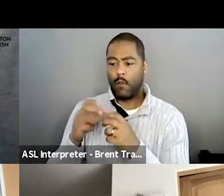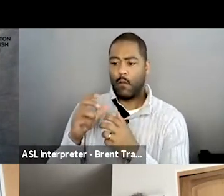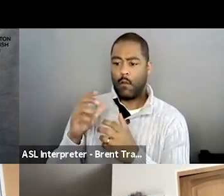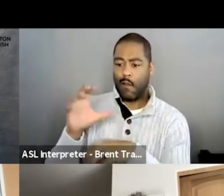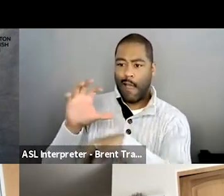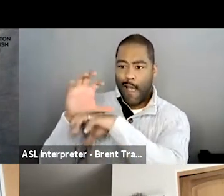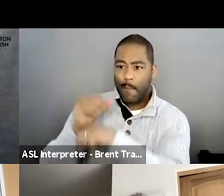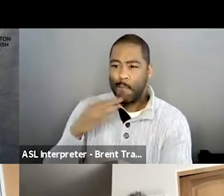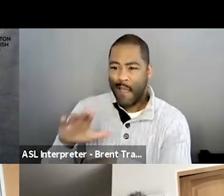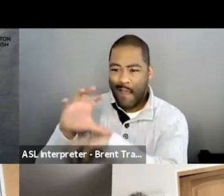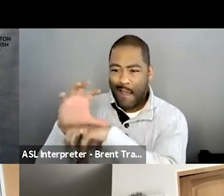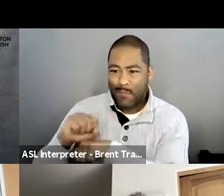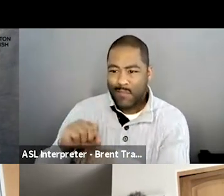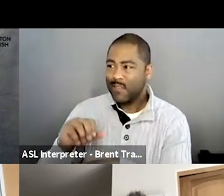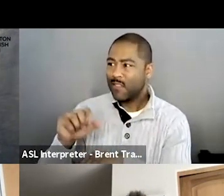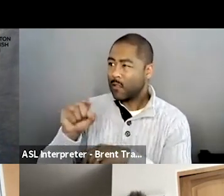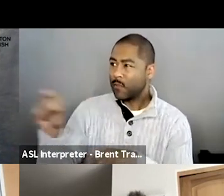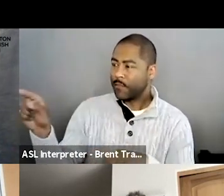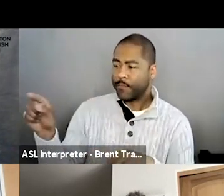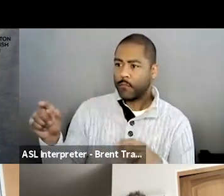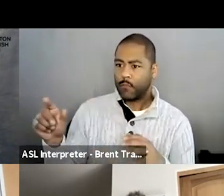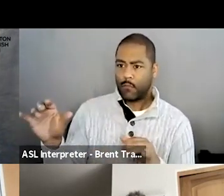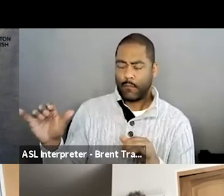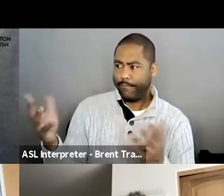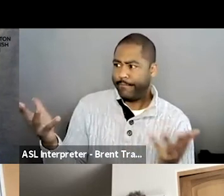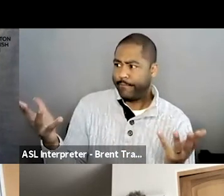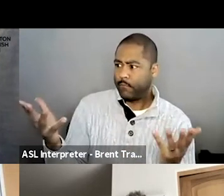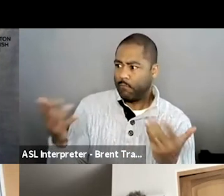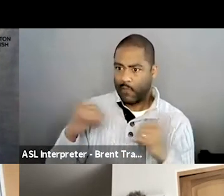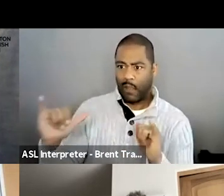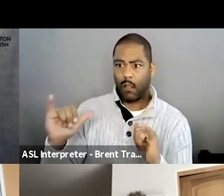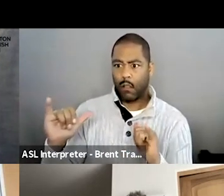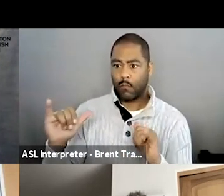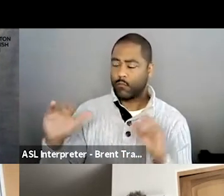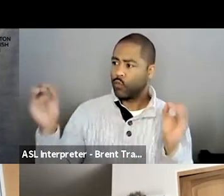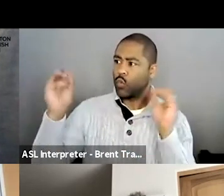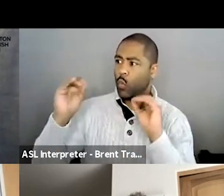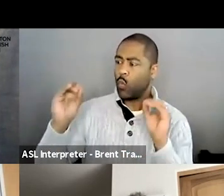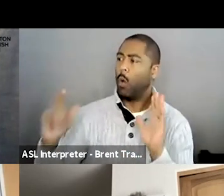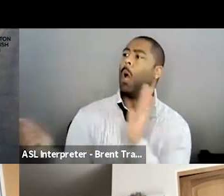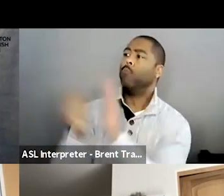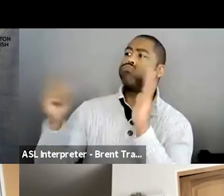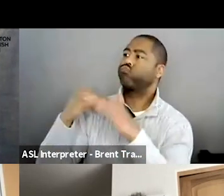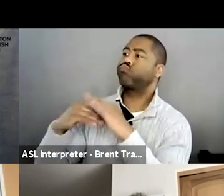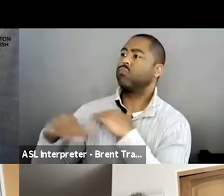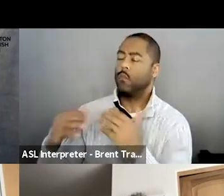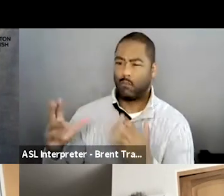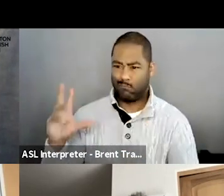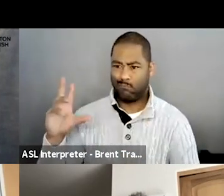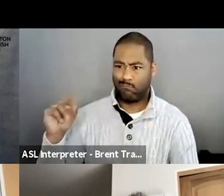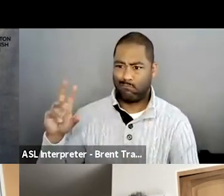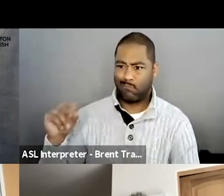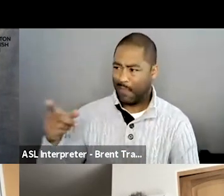So it's an equal playing field. No one should be able to take that right away. I think that's a human right to be able to